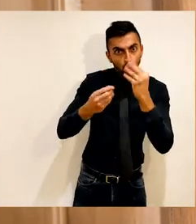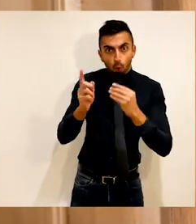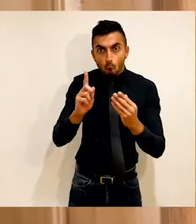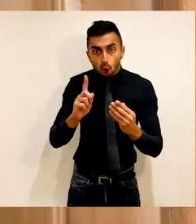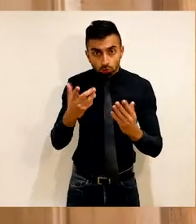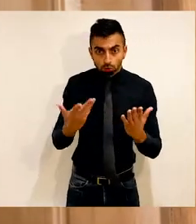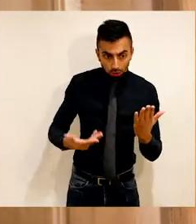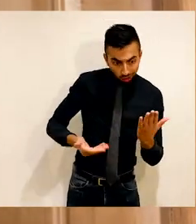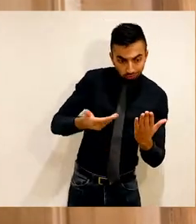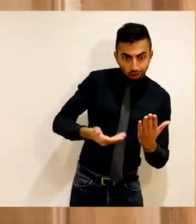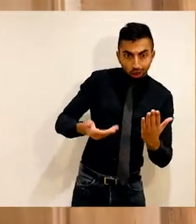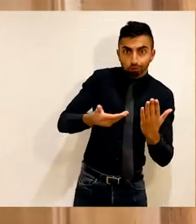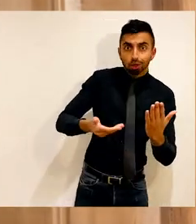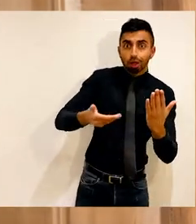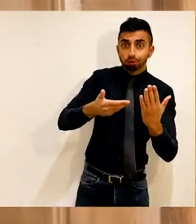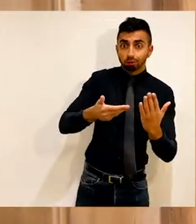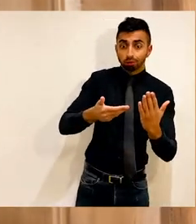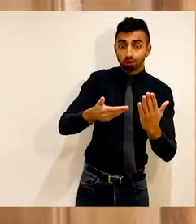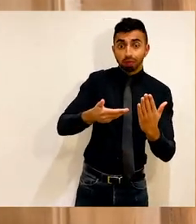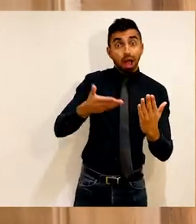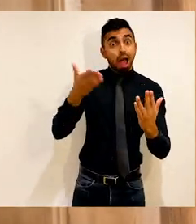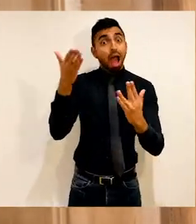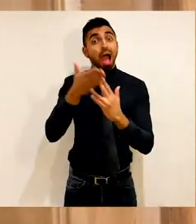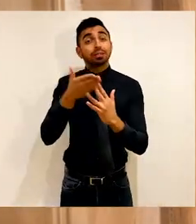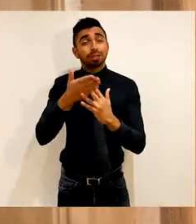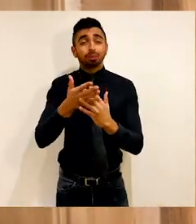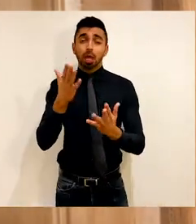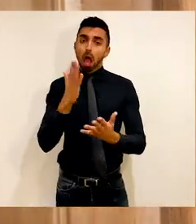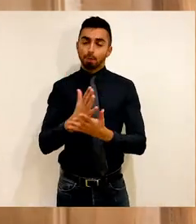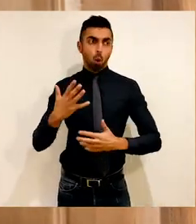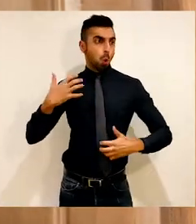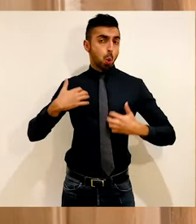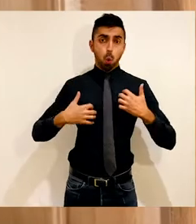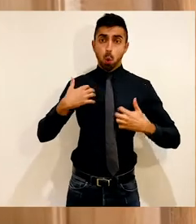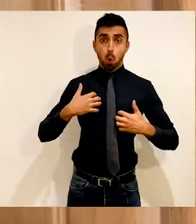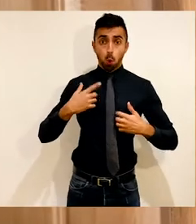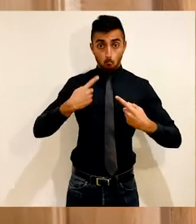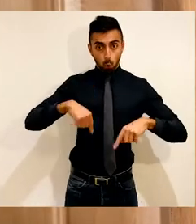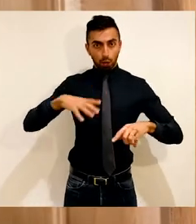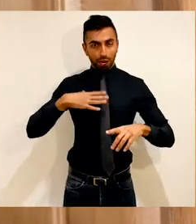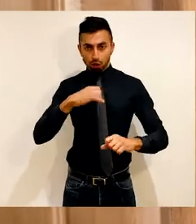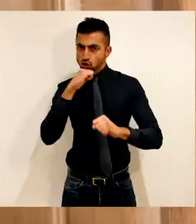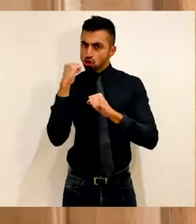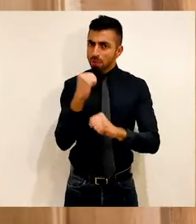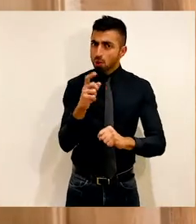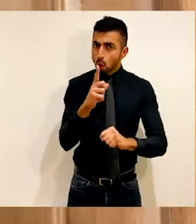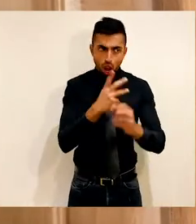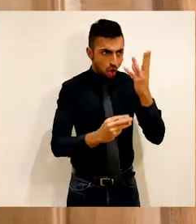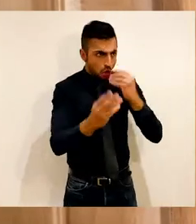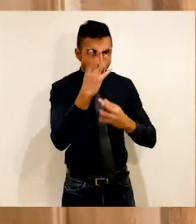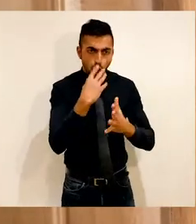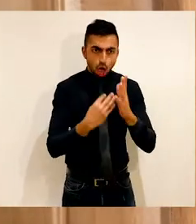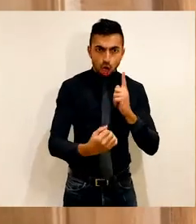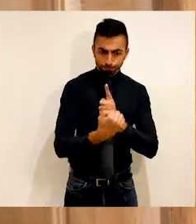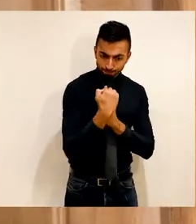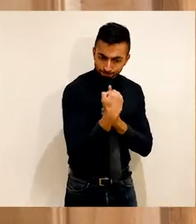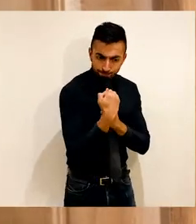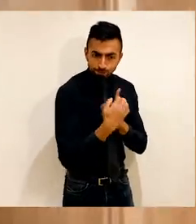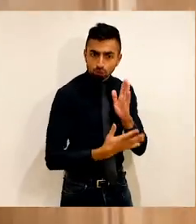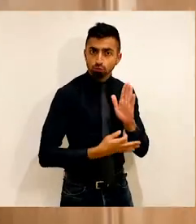accessibility is an adventure that requires a commitment to learning and improving constantly.